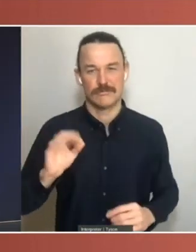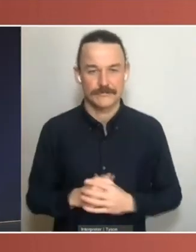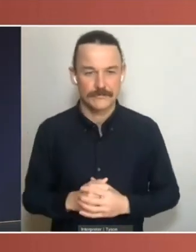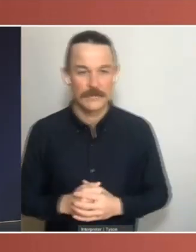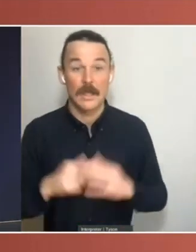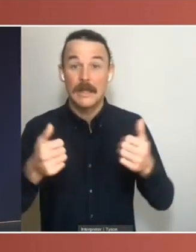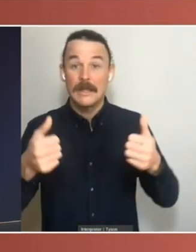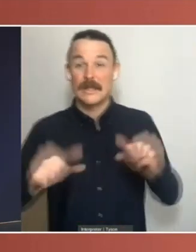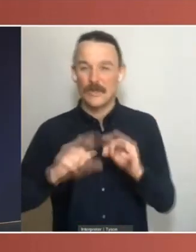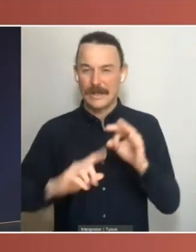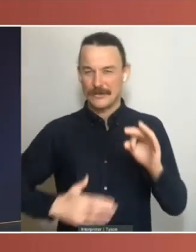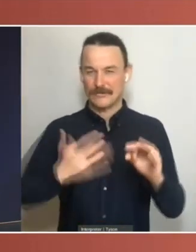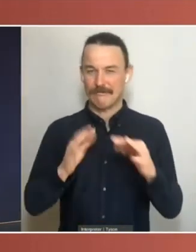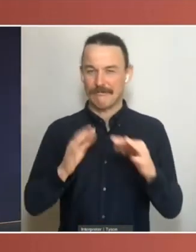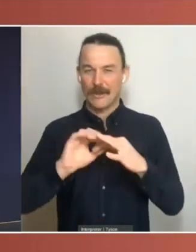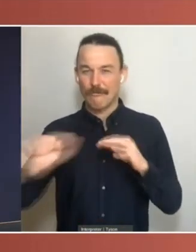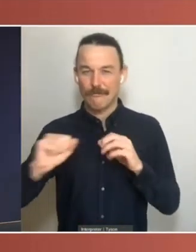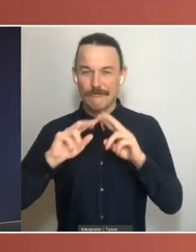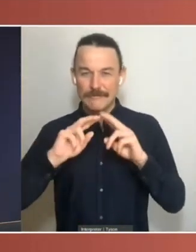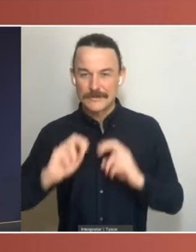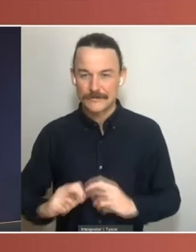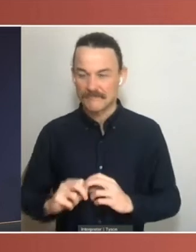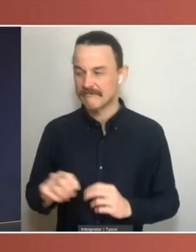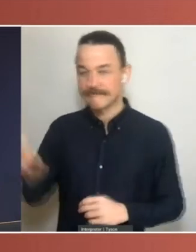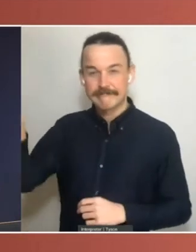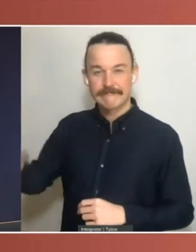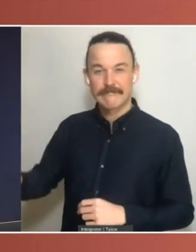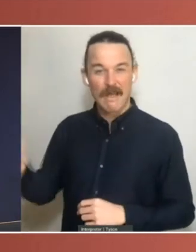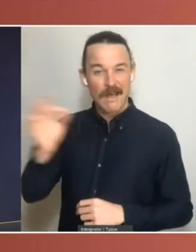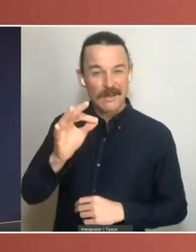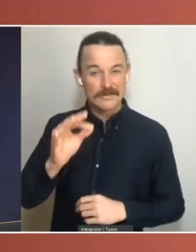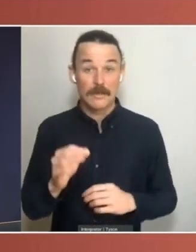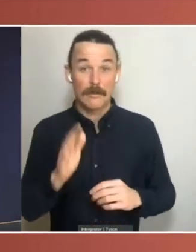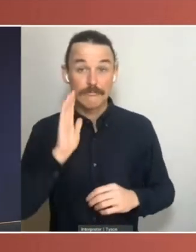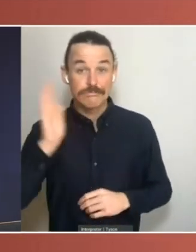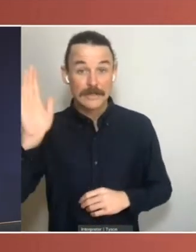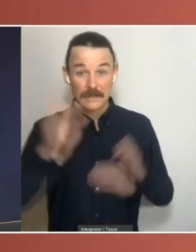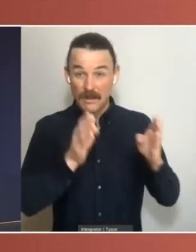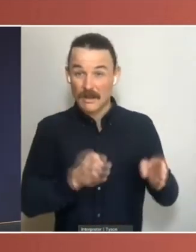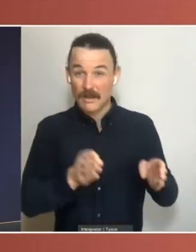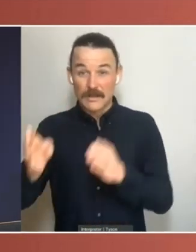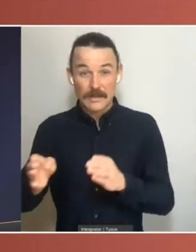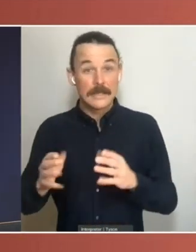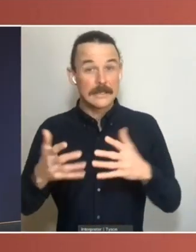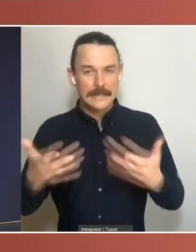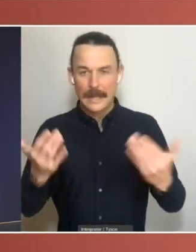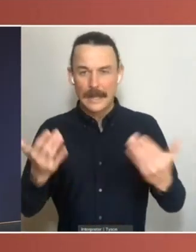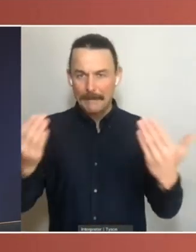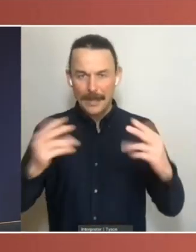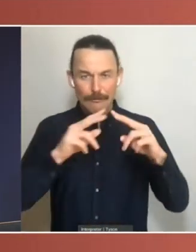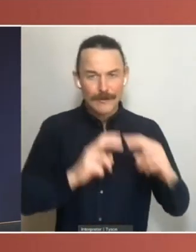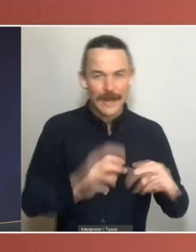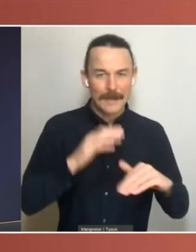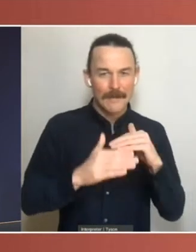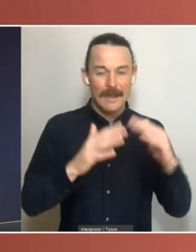One of our audience members has asked, have the presenters undertaken any comparative research on the role of upper houses in non-English